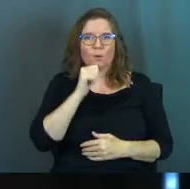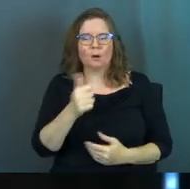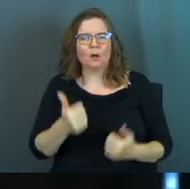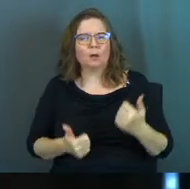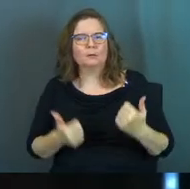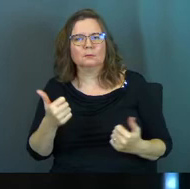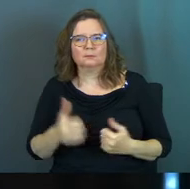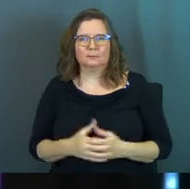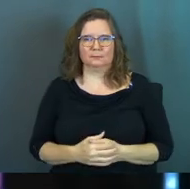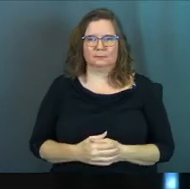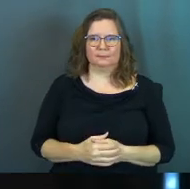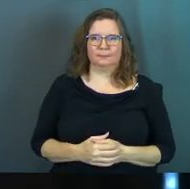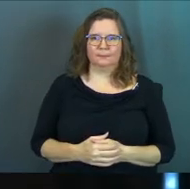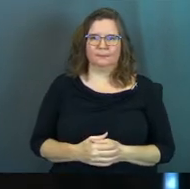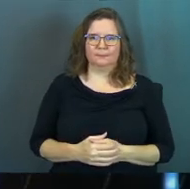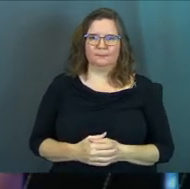not?